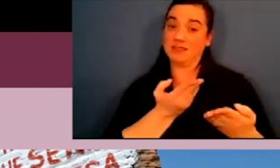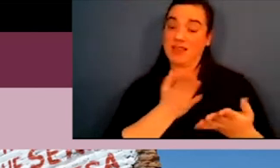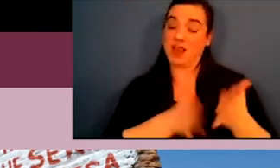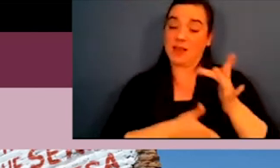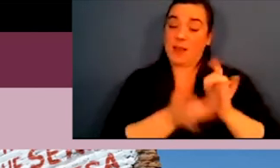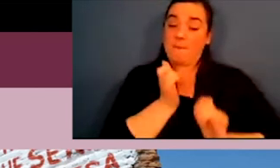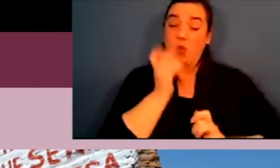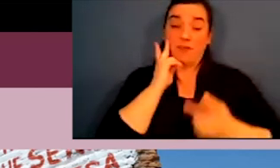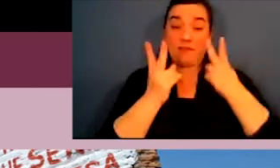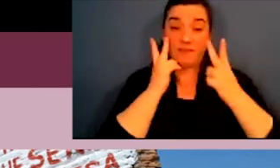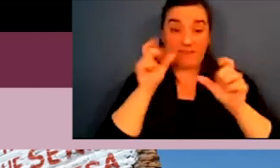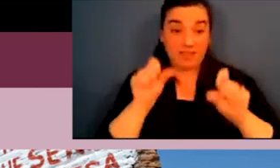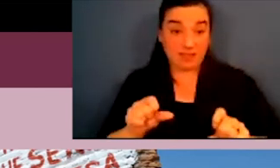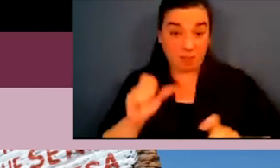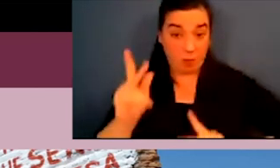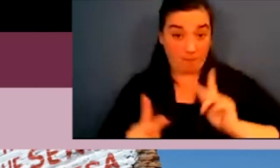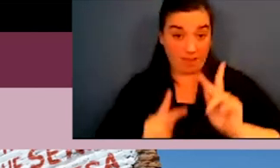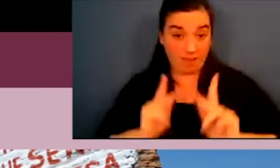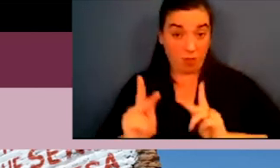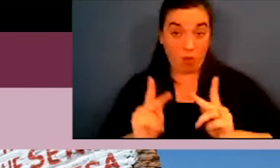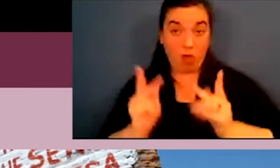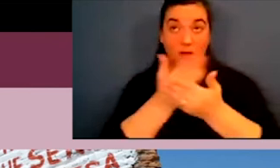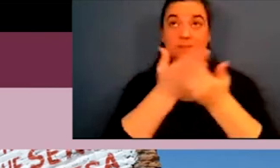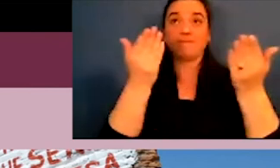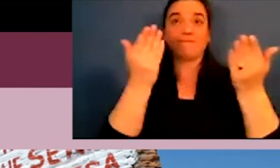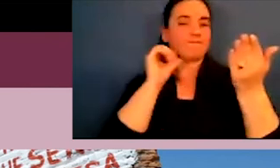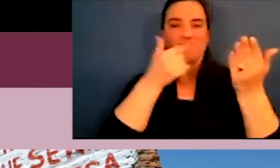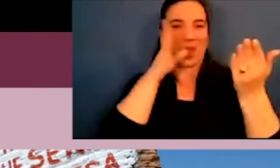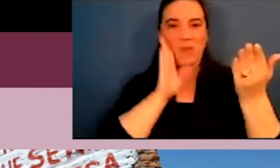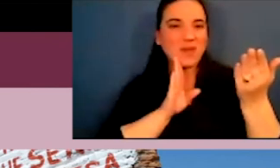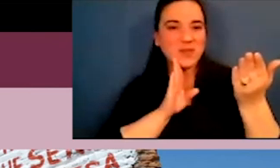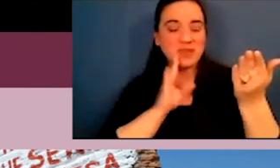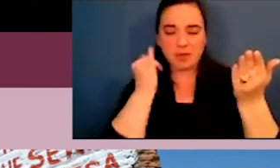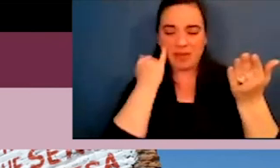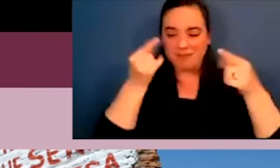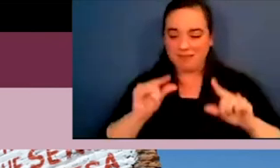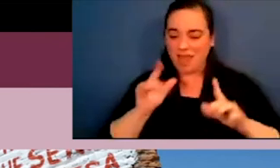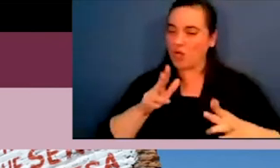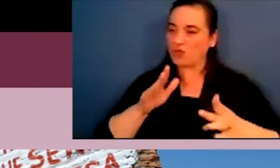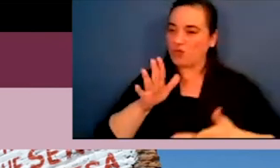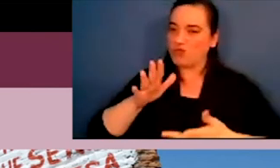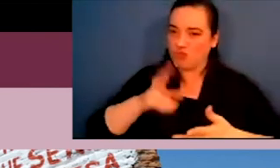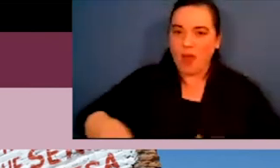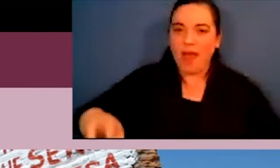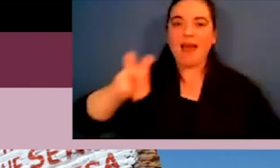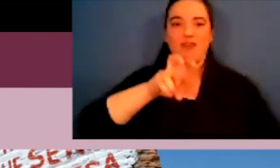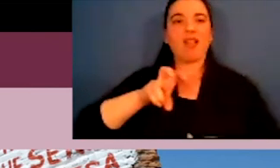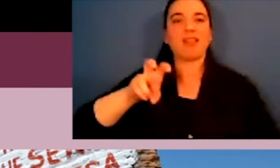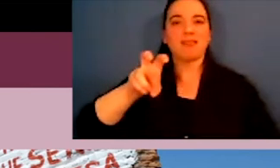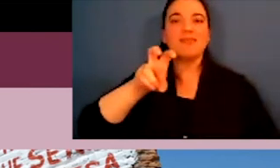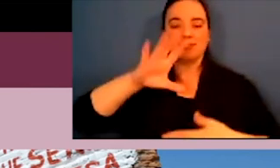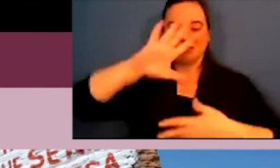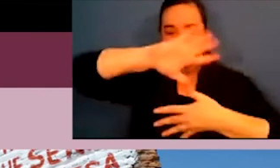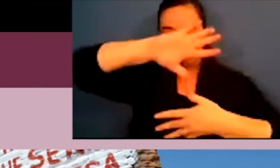Um, in fact, they are the most visible people if you travel to Latin America,